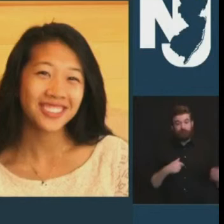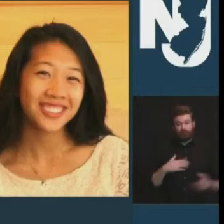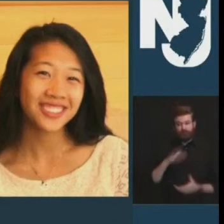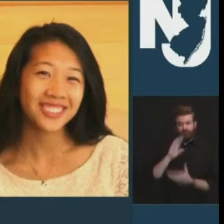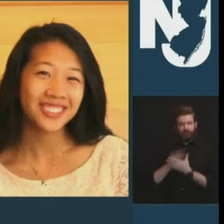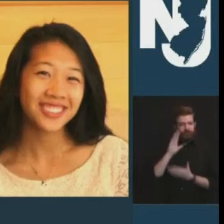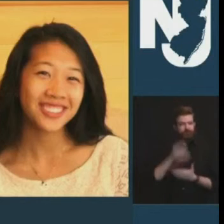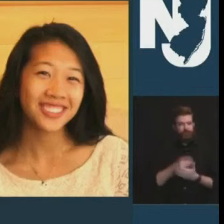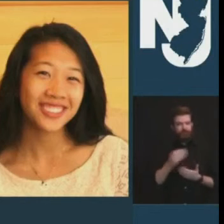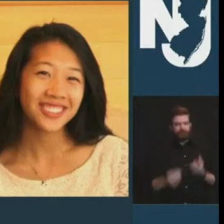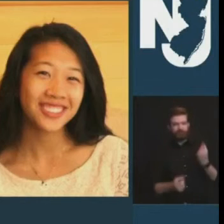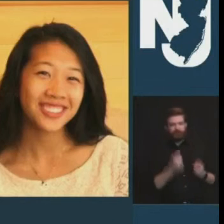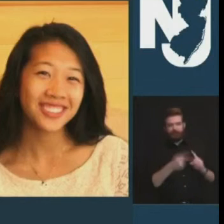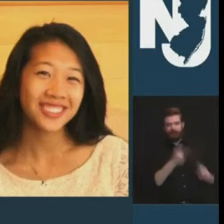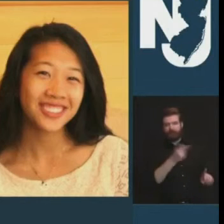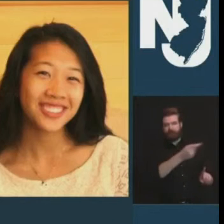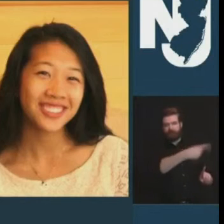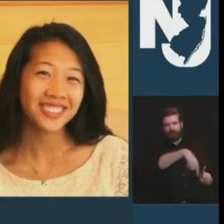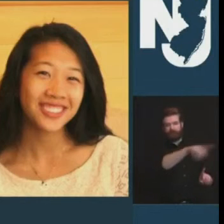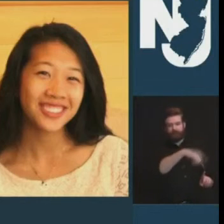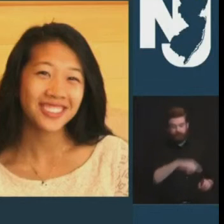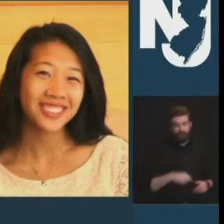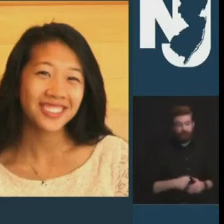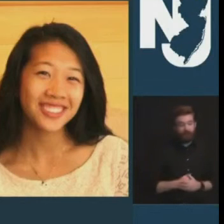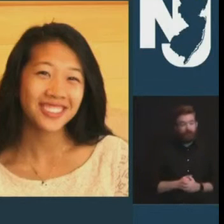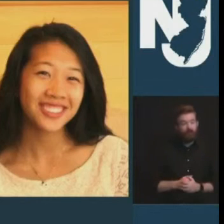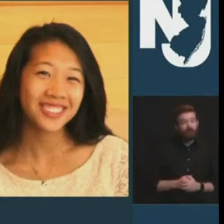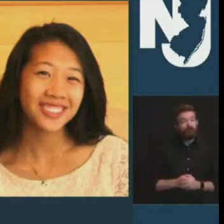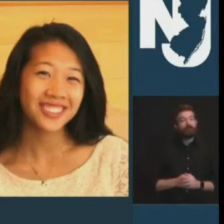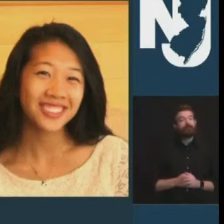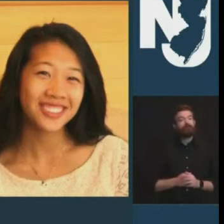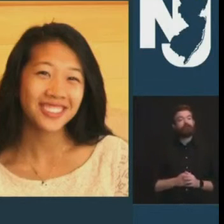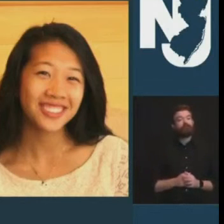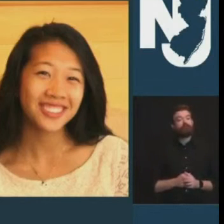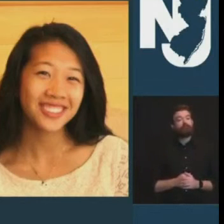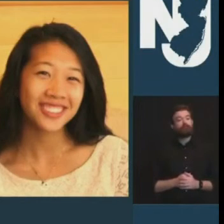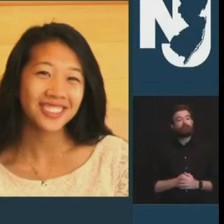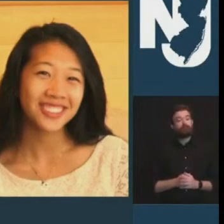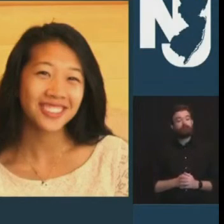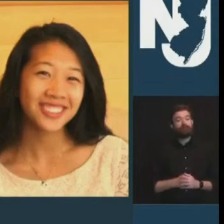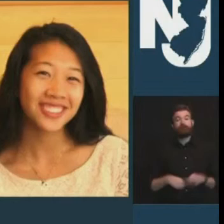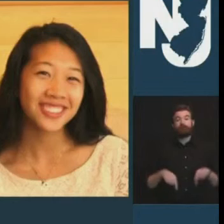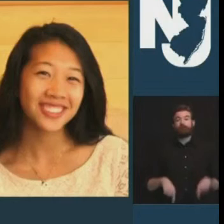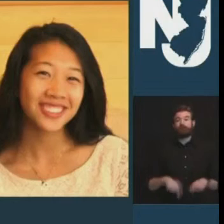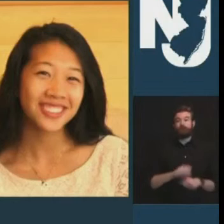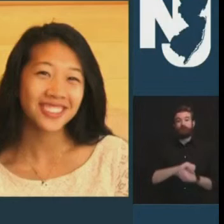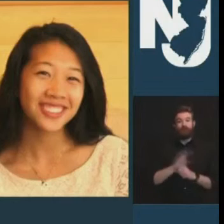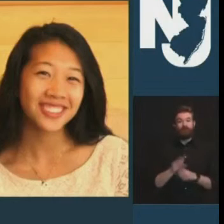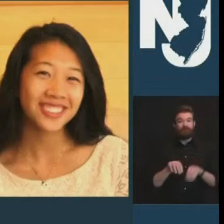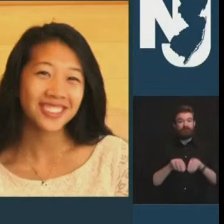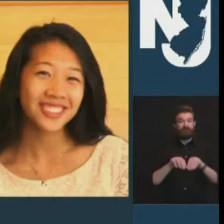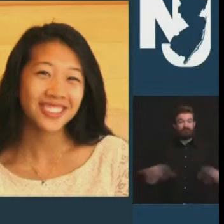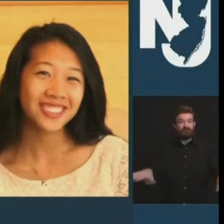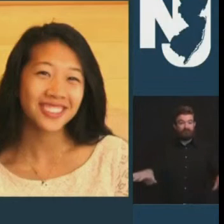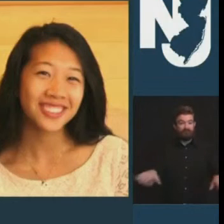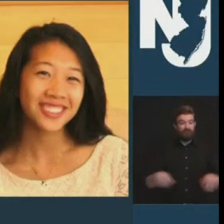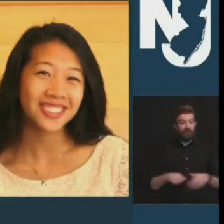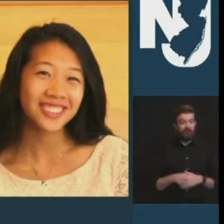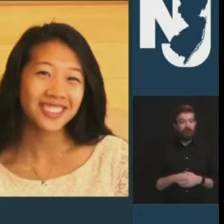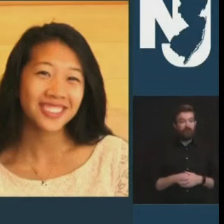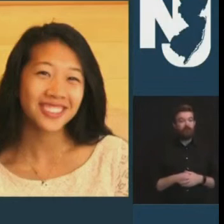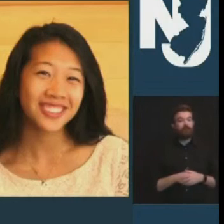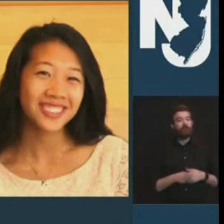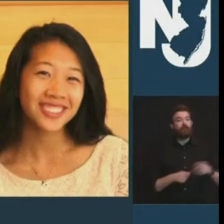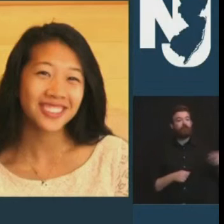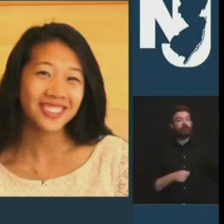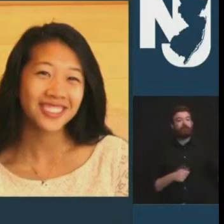while watching the scarlet knights play basketball obviously the pandemic given this sort of business has closed down many of the venues where popcorn